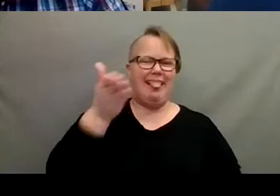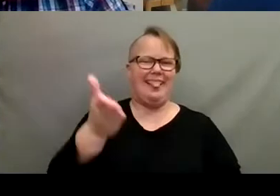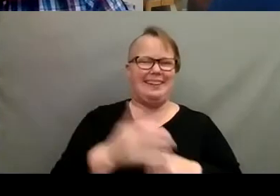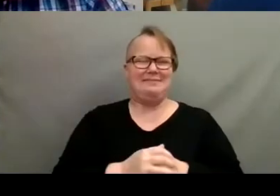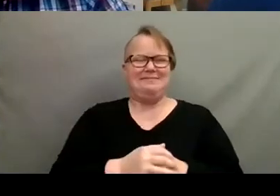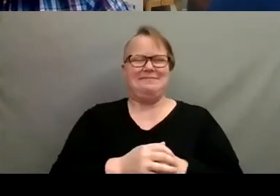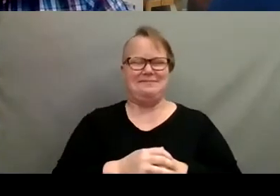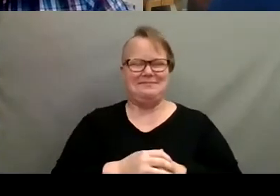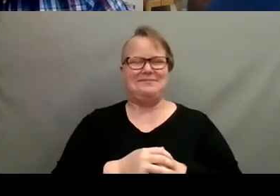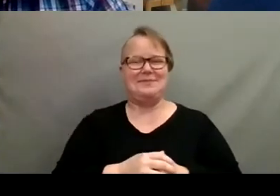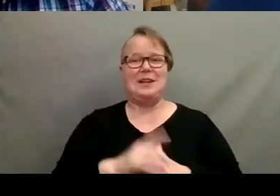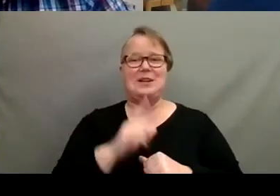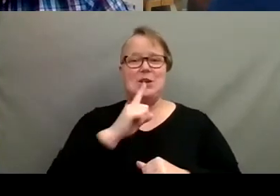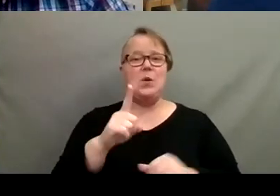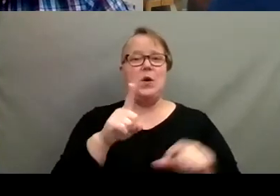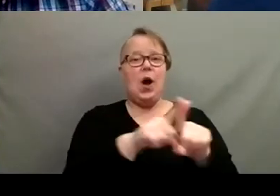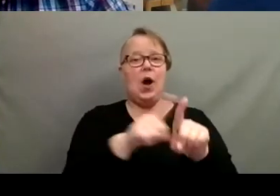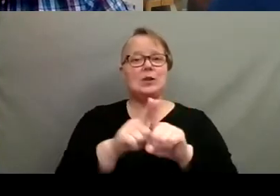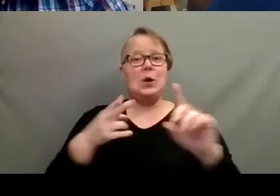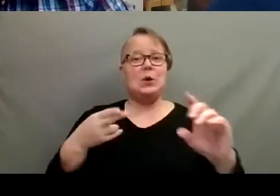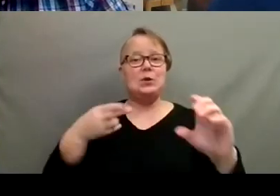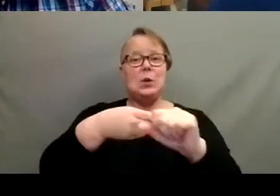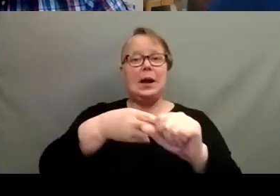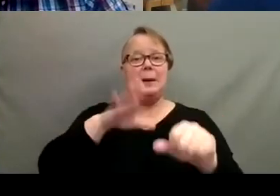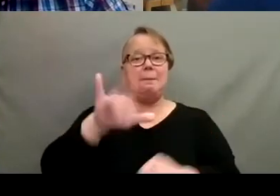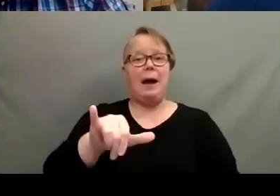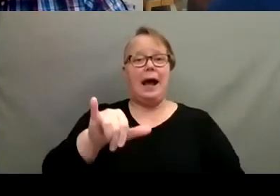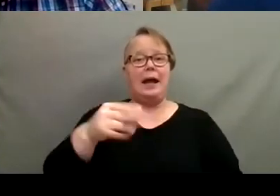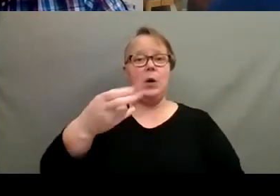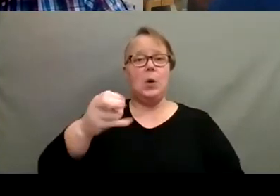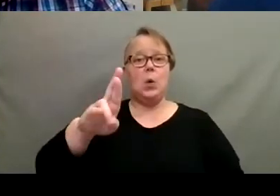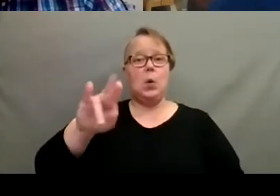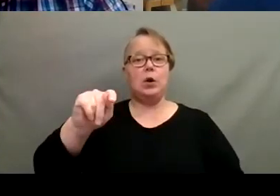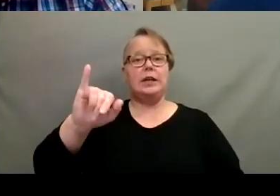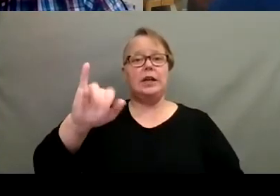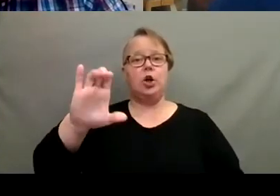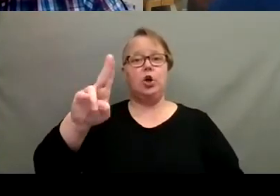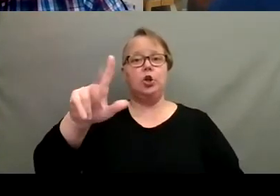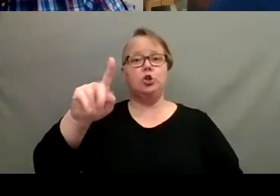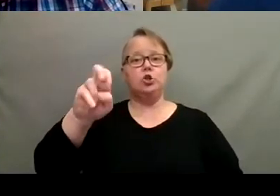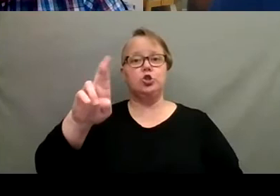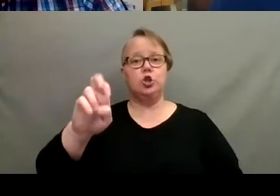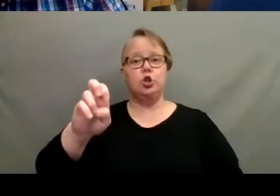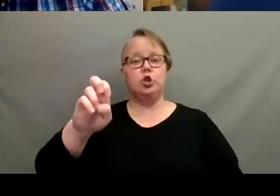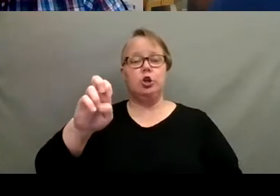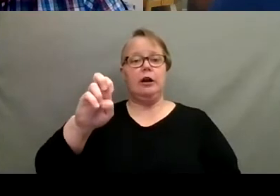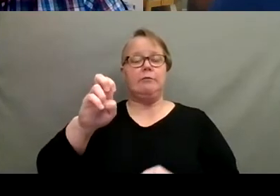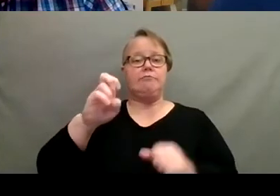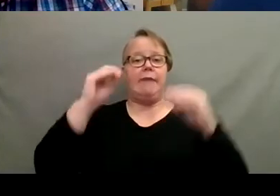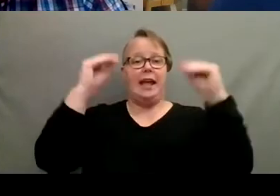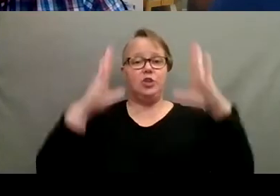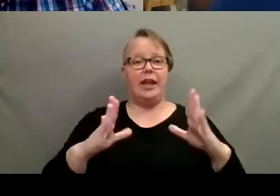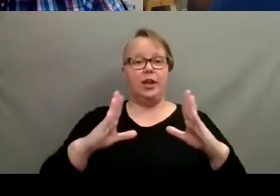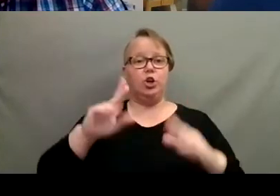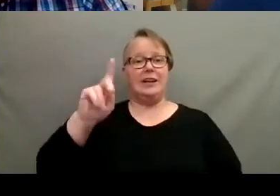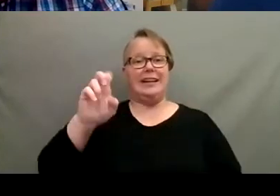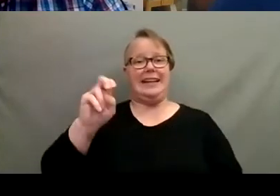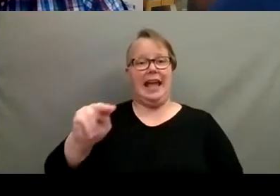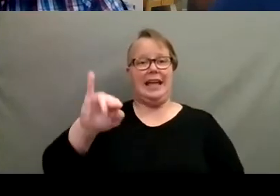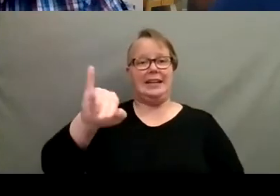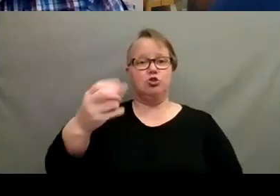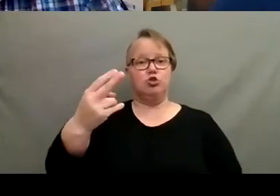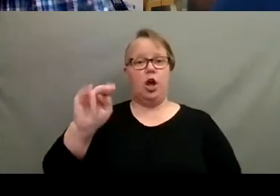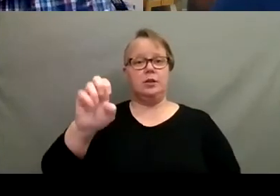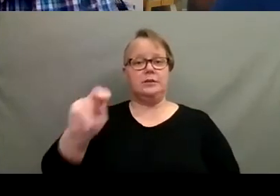So we're also joined by horticulture educator Ken Johnson. Ken is in Jacksonville, Illinois. Hey, Ken.